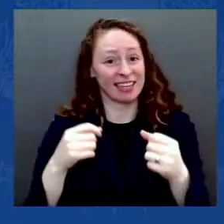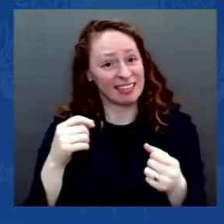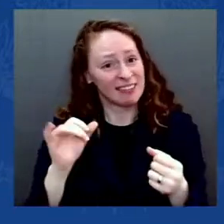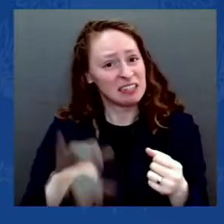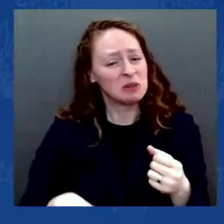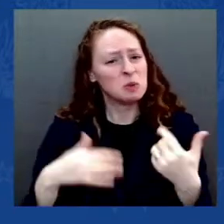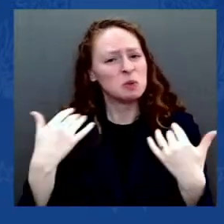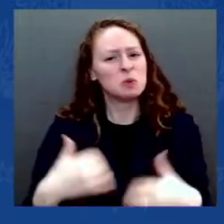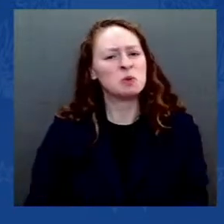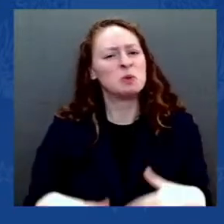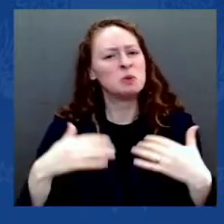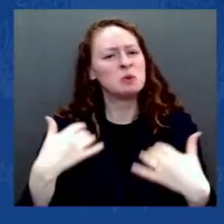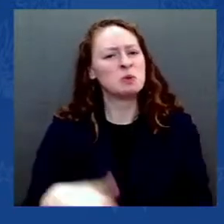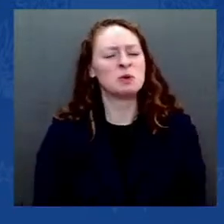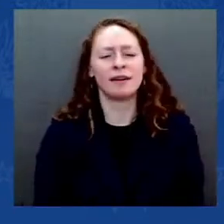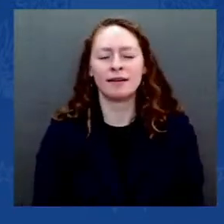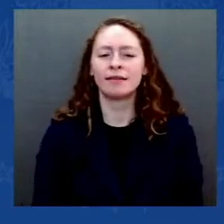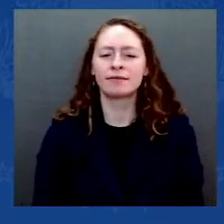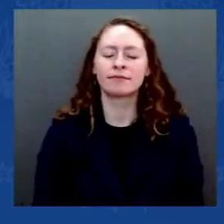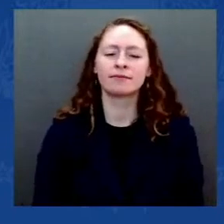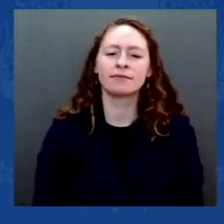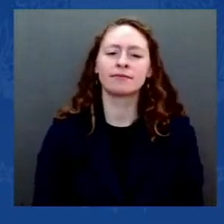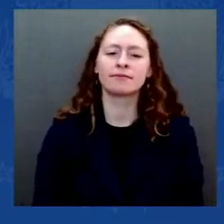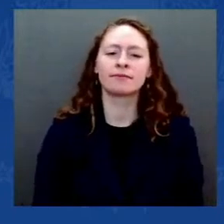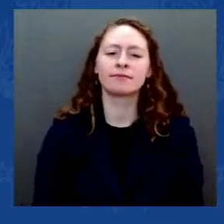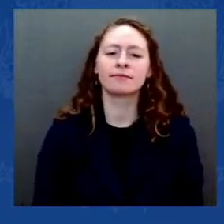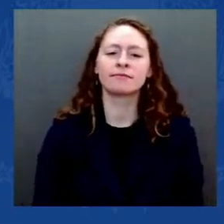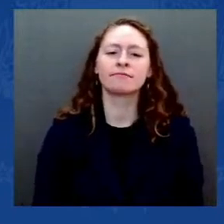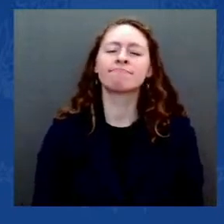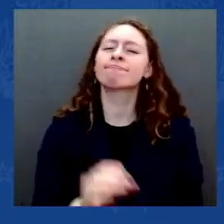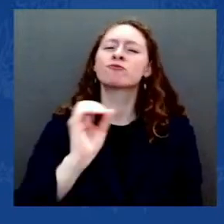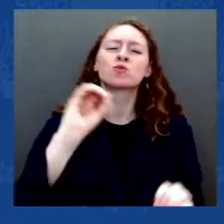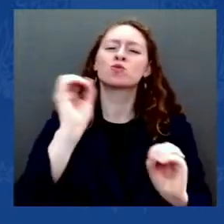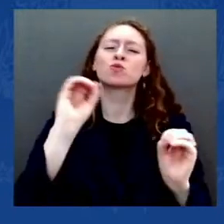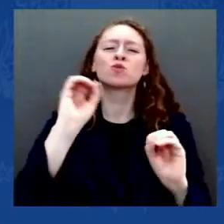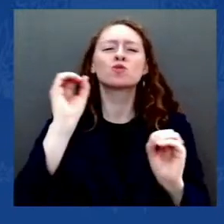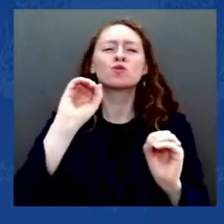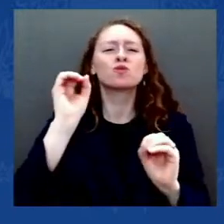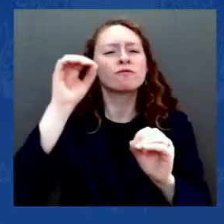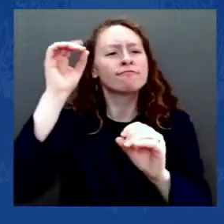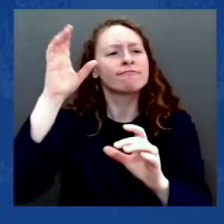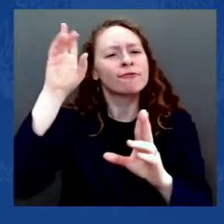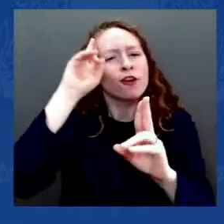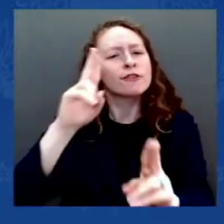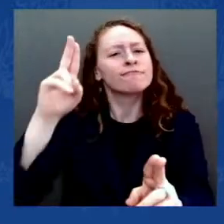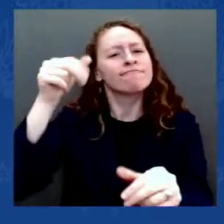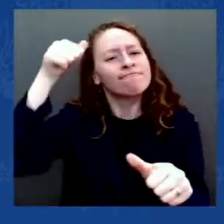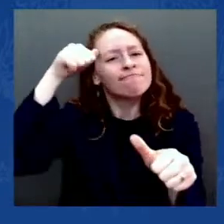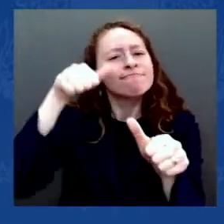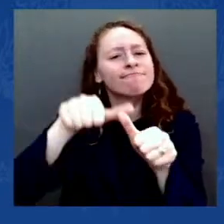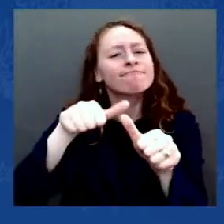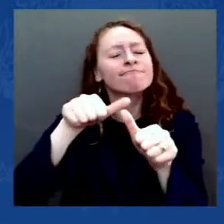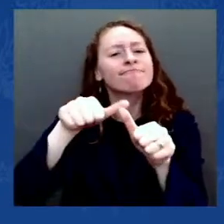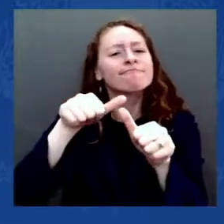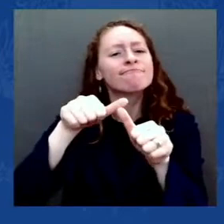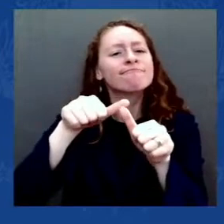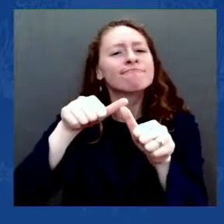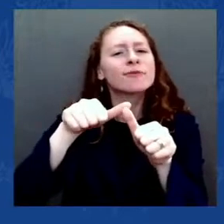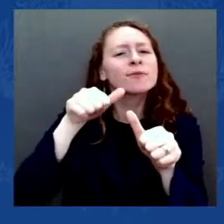That's the only way forward. That's what great nations do. They don't bury the truth.